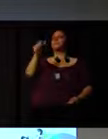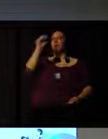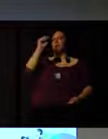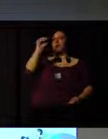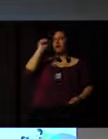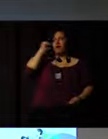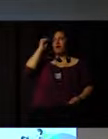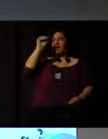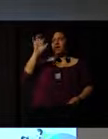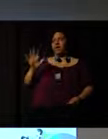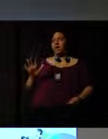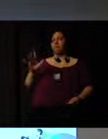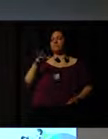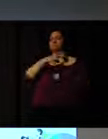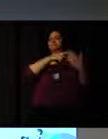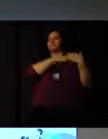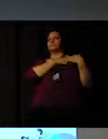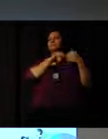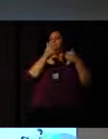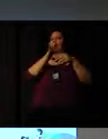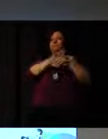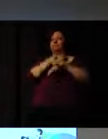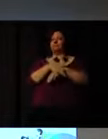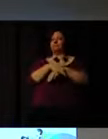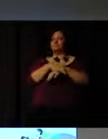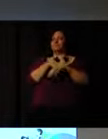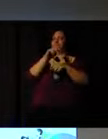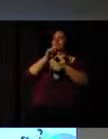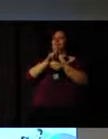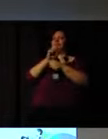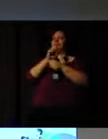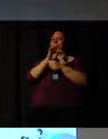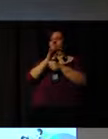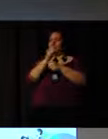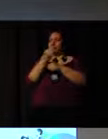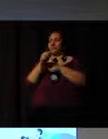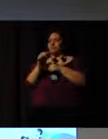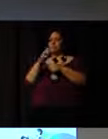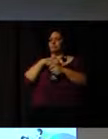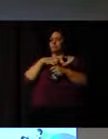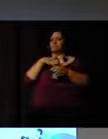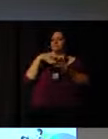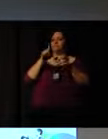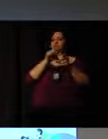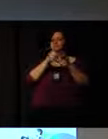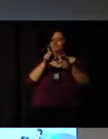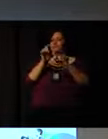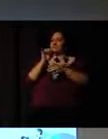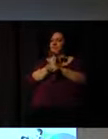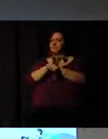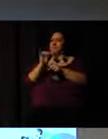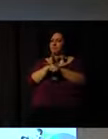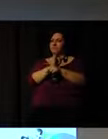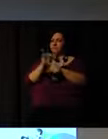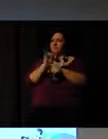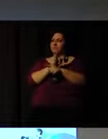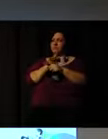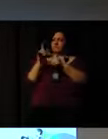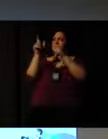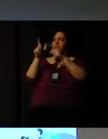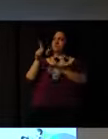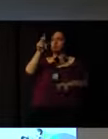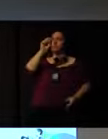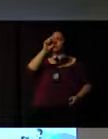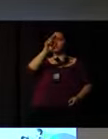in South Africa responsible for ensuring the efficient management of strategic and operational